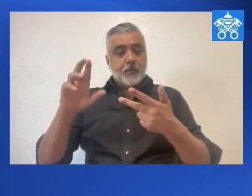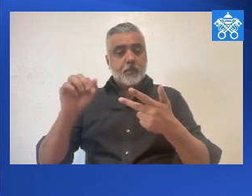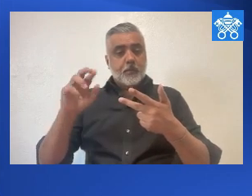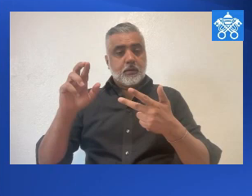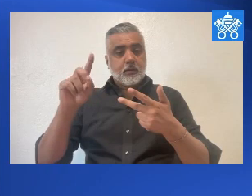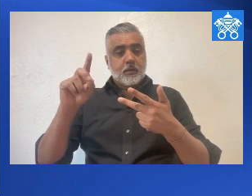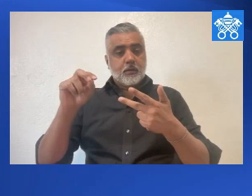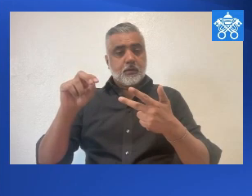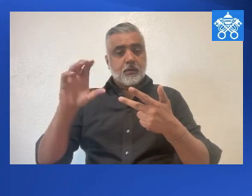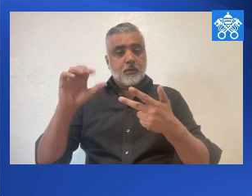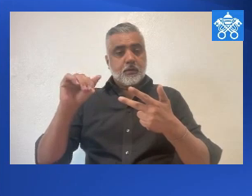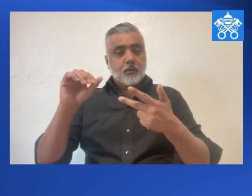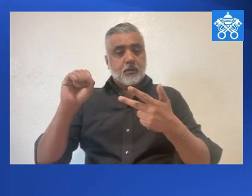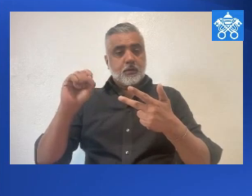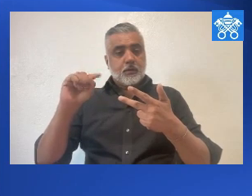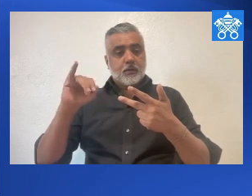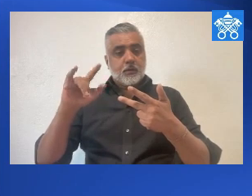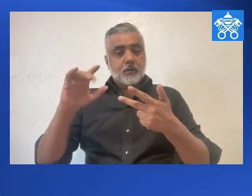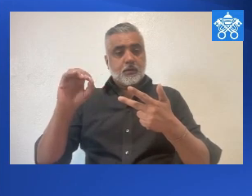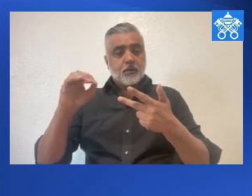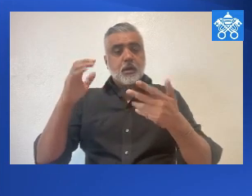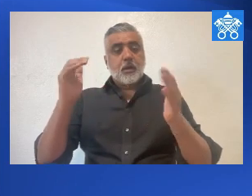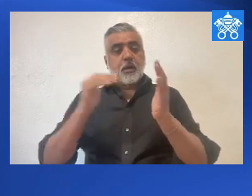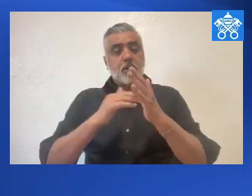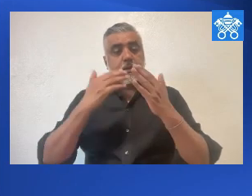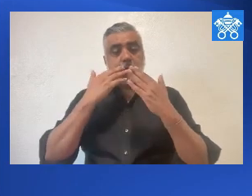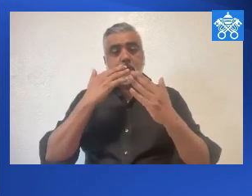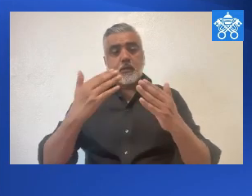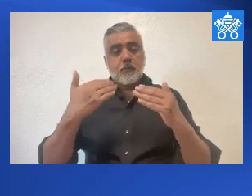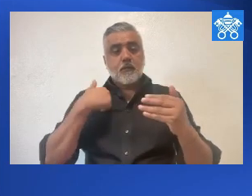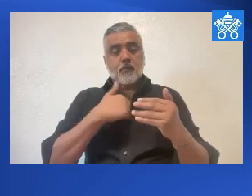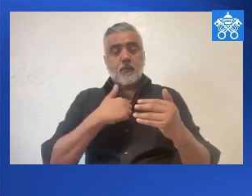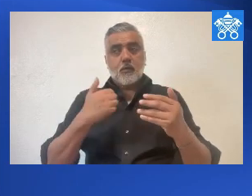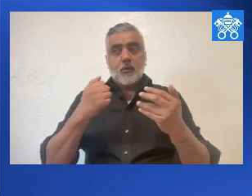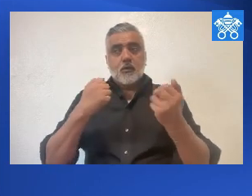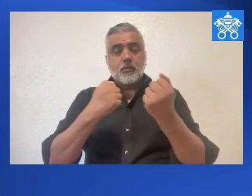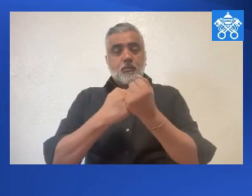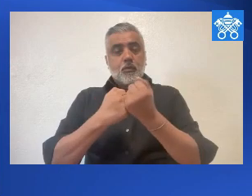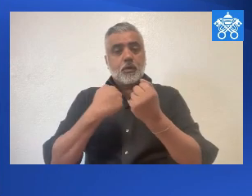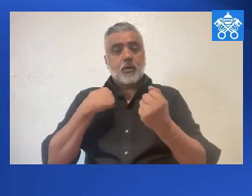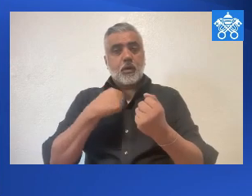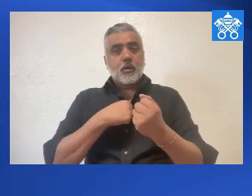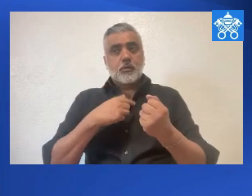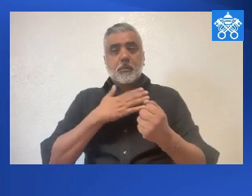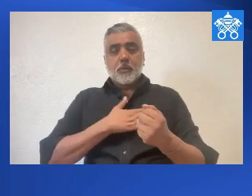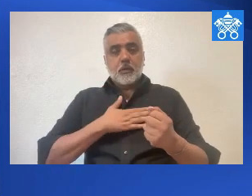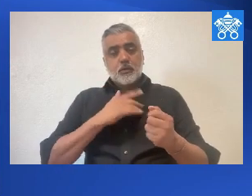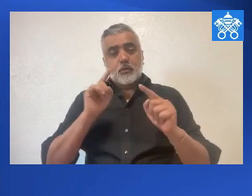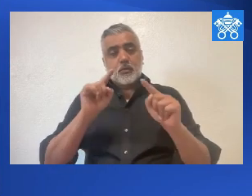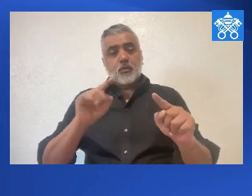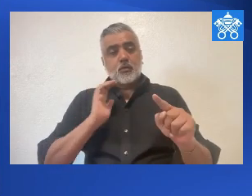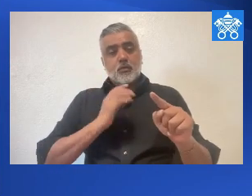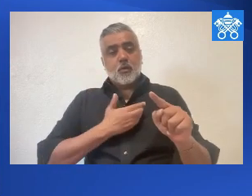Television, EWTN Television, Radio Maria, England, Atmar Darshan Television, India, and